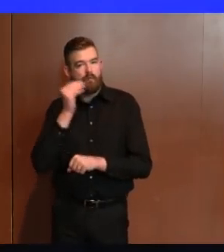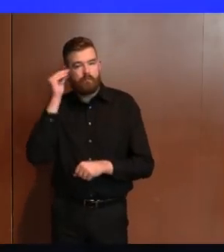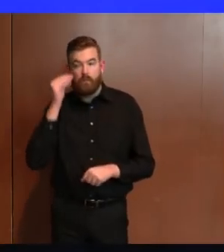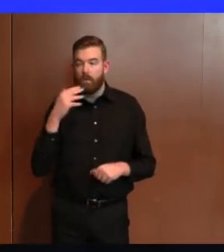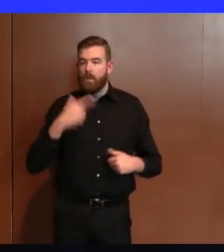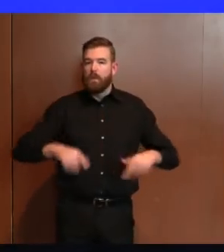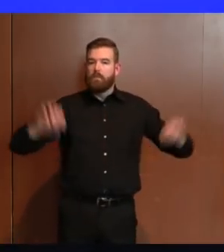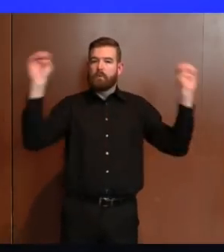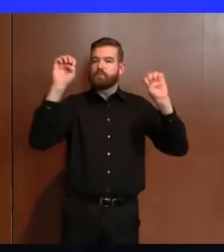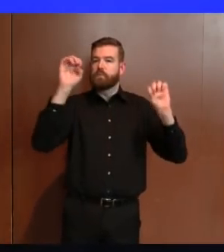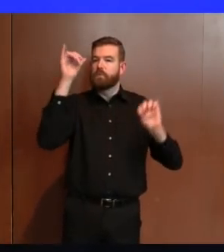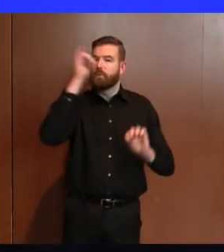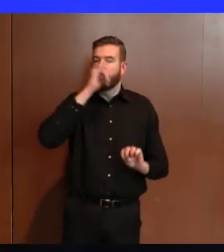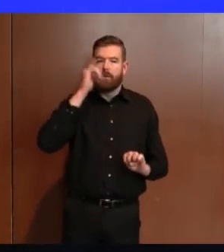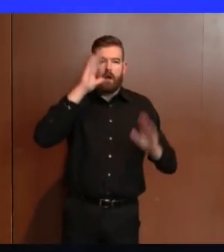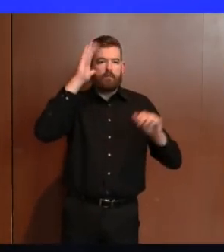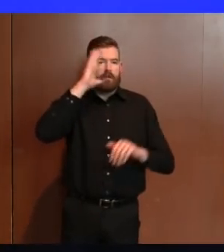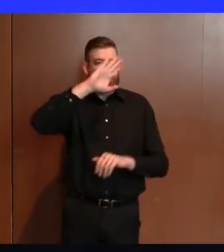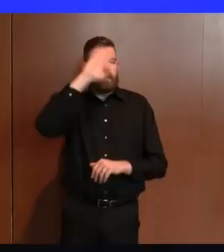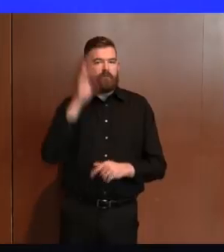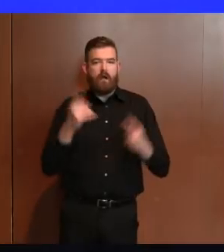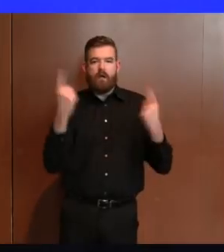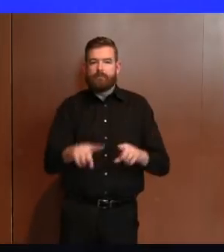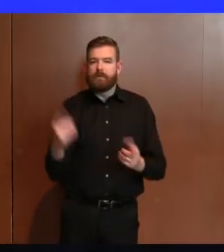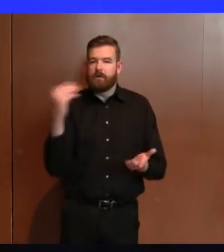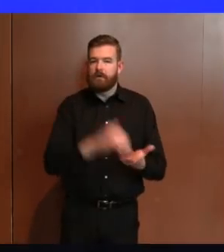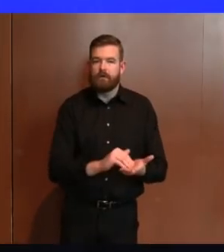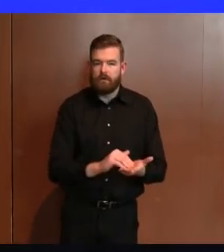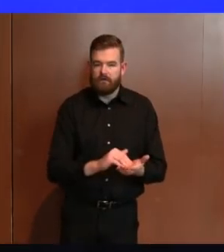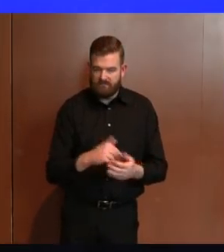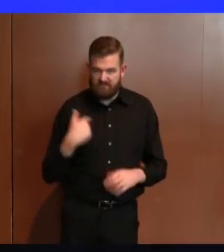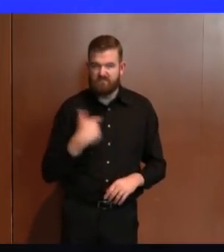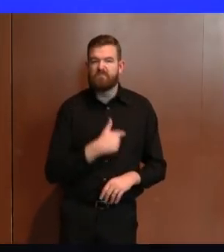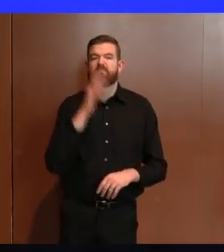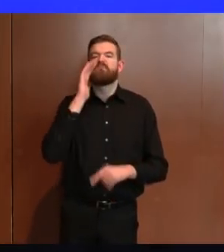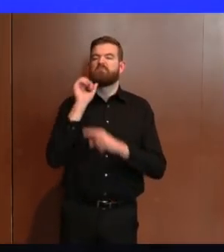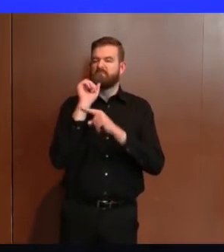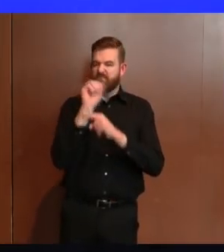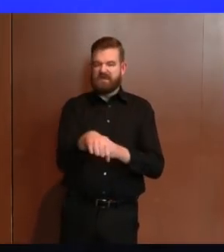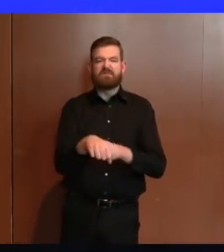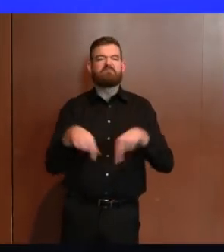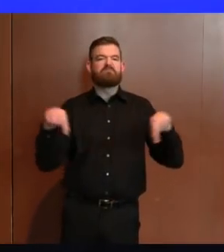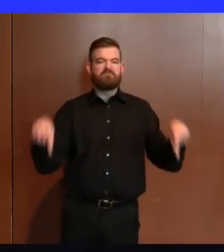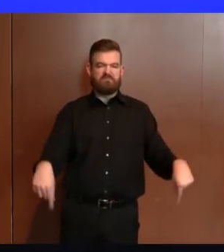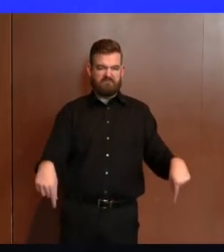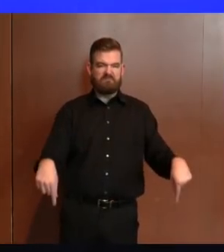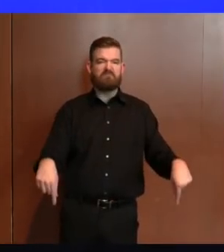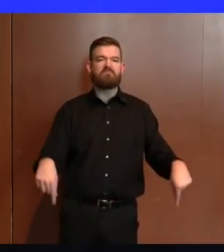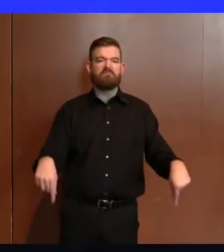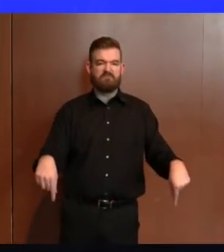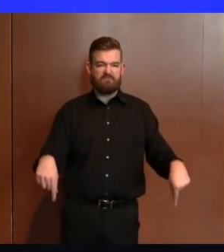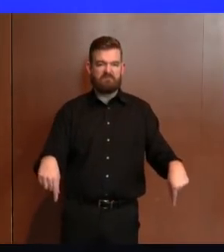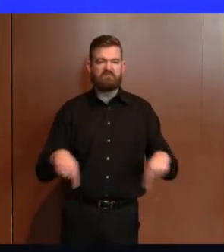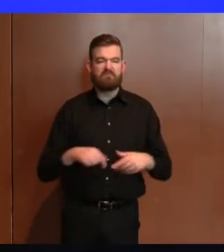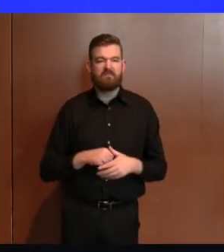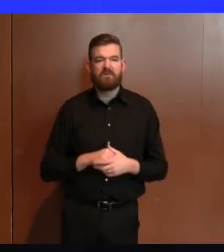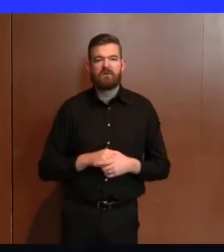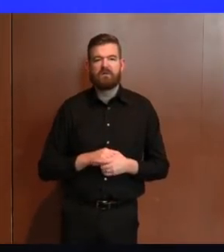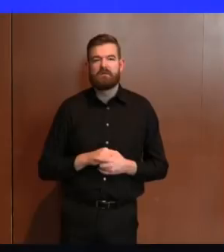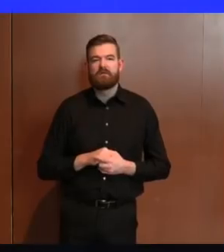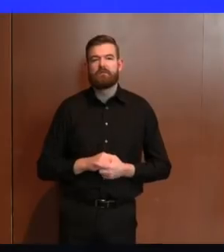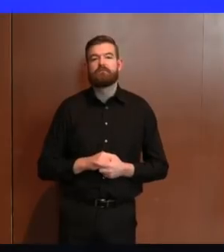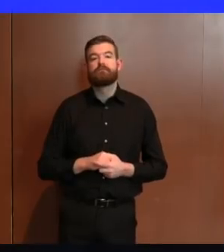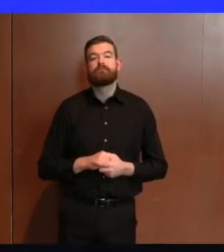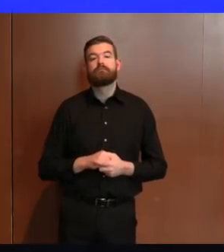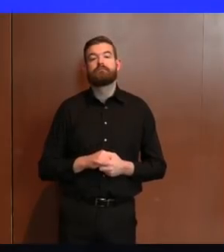governor's sentiments that together we'll not only beat this unprecedented threat to our health and welfare, but we will emerge on the other side as